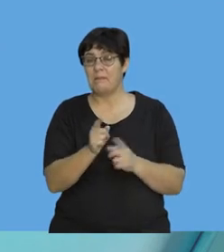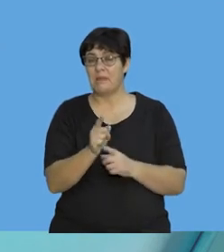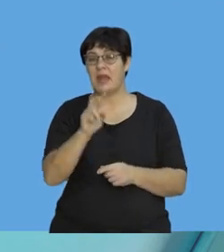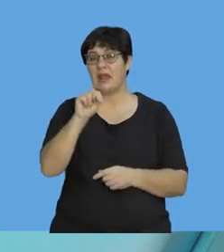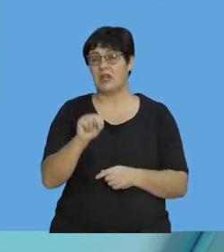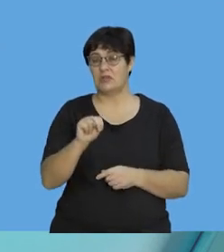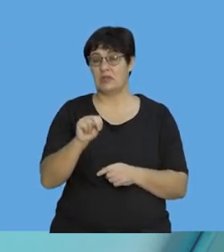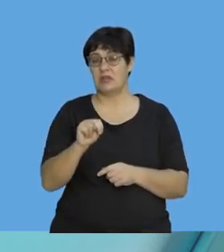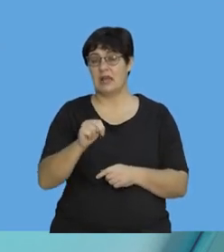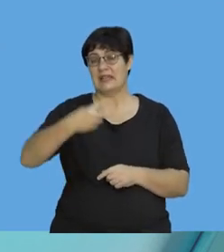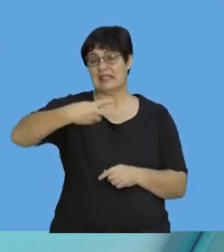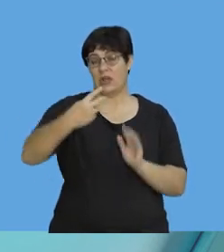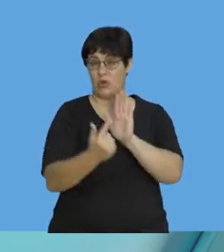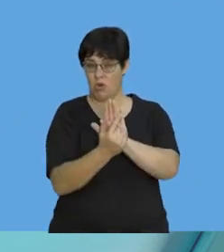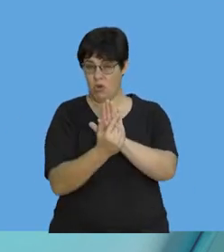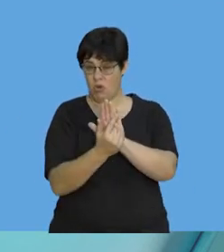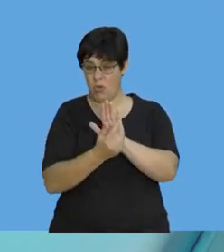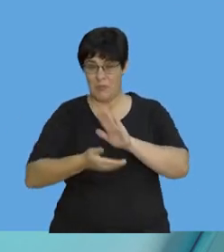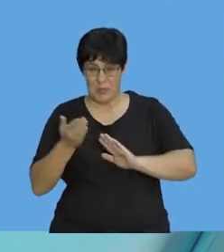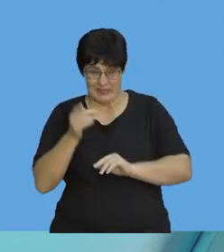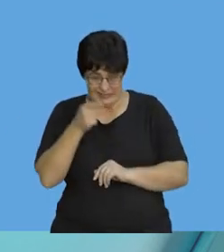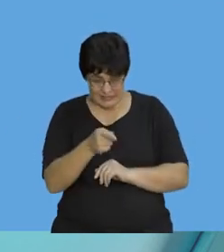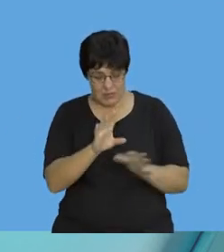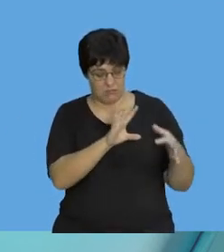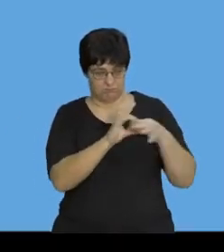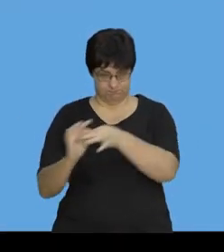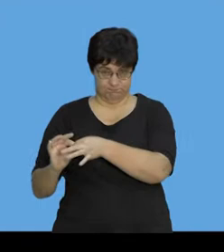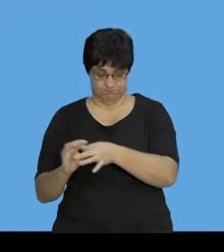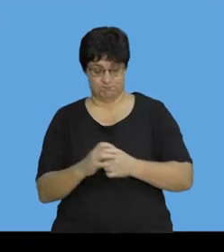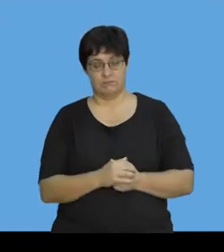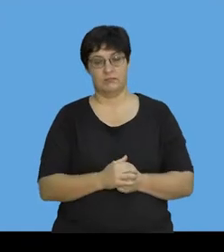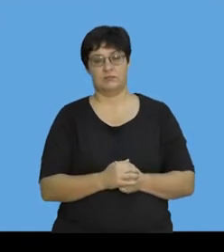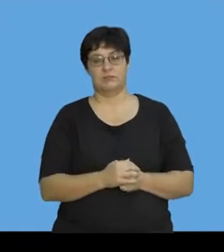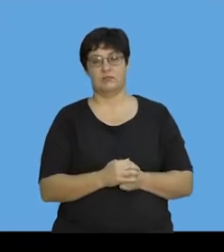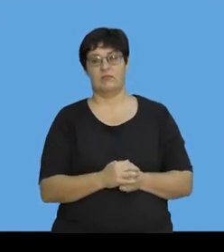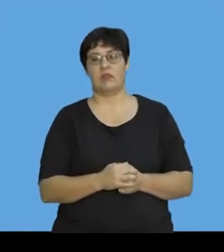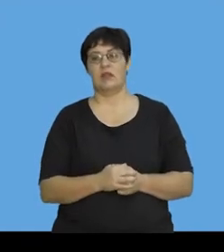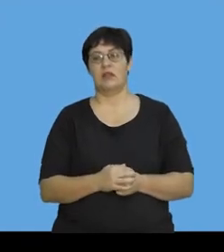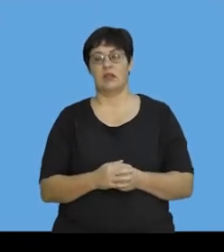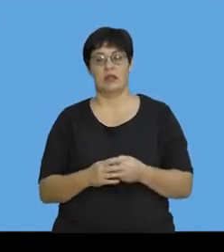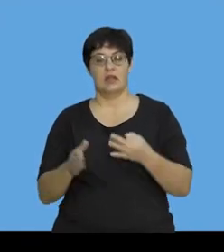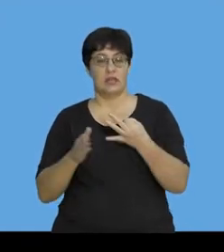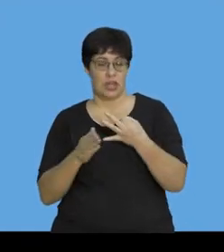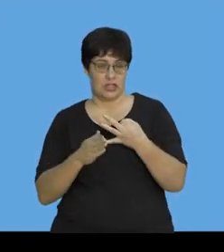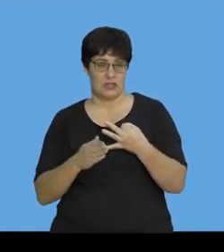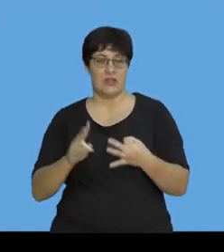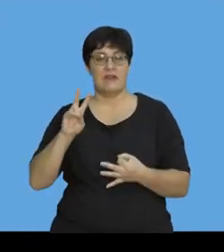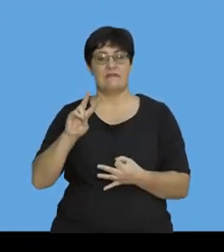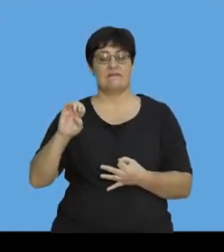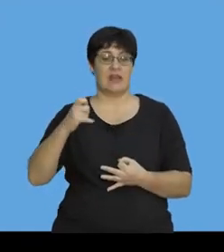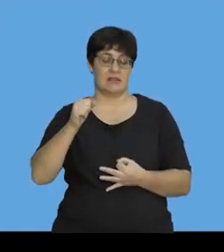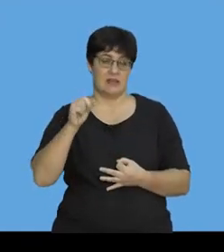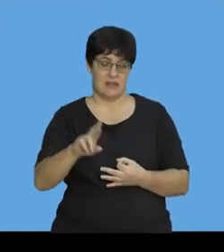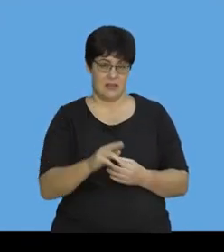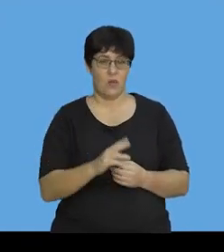Newton's second law in terms of momentum. It's related to that. And then, of course, we're going to have to deal with the fact